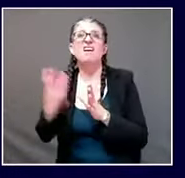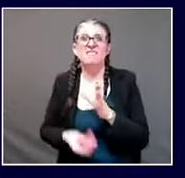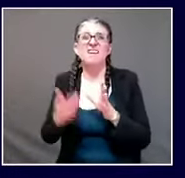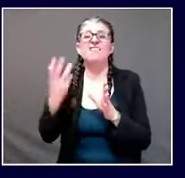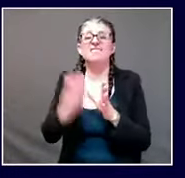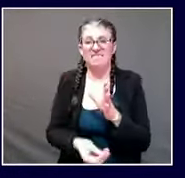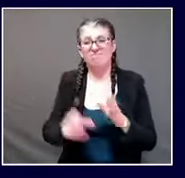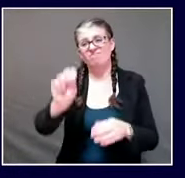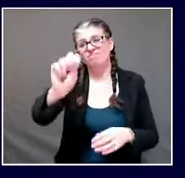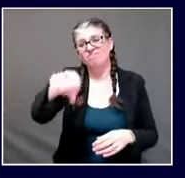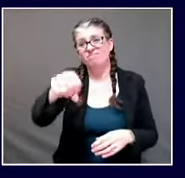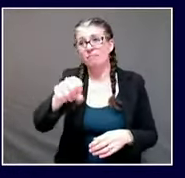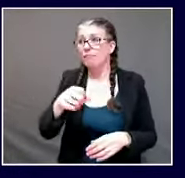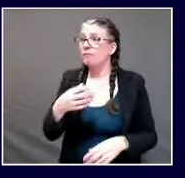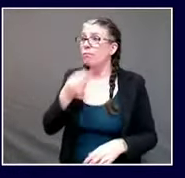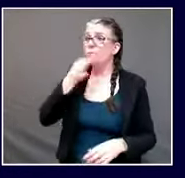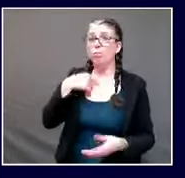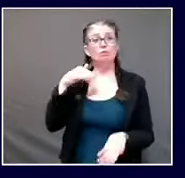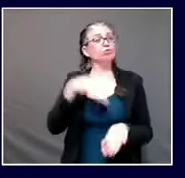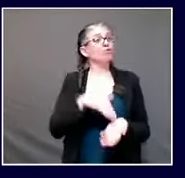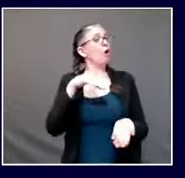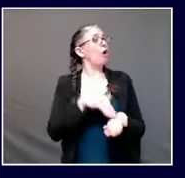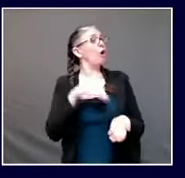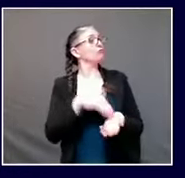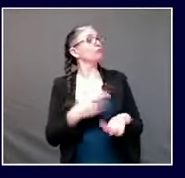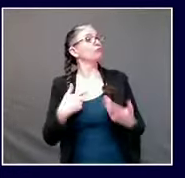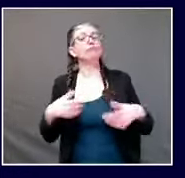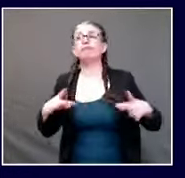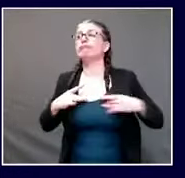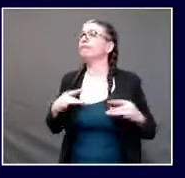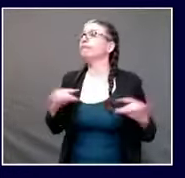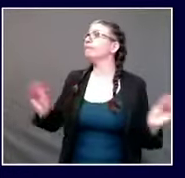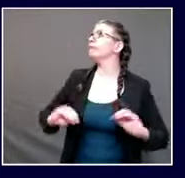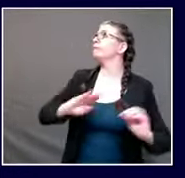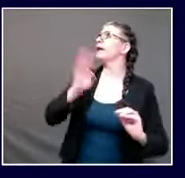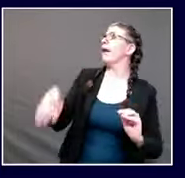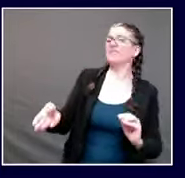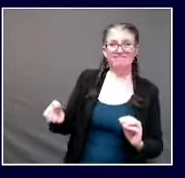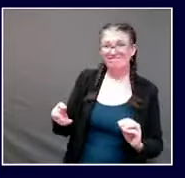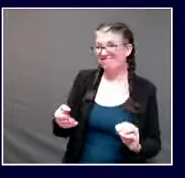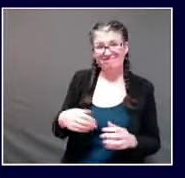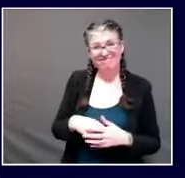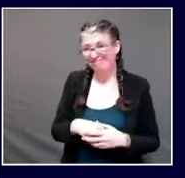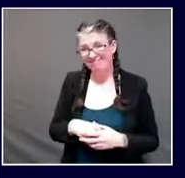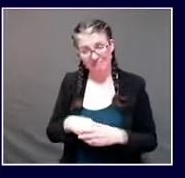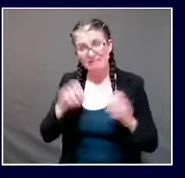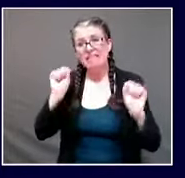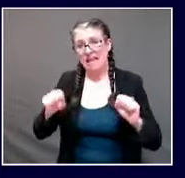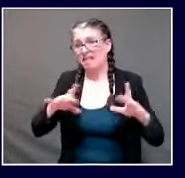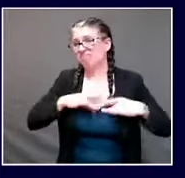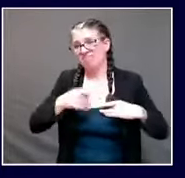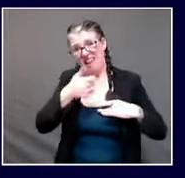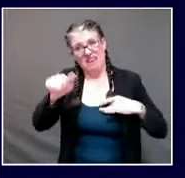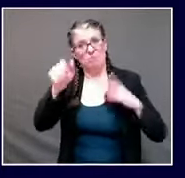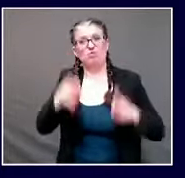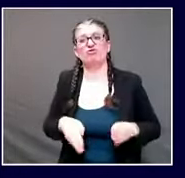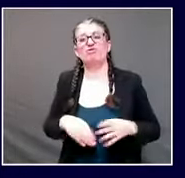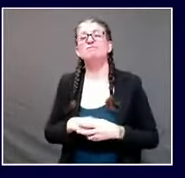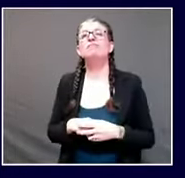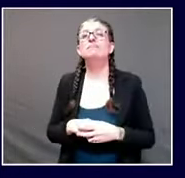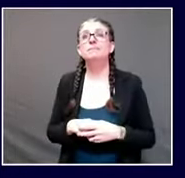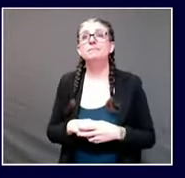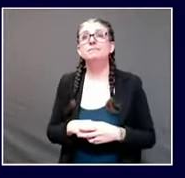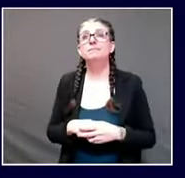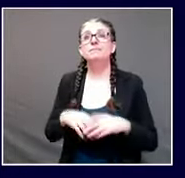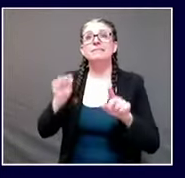uh i'm going to turn things next over to steve batari at wmtw thank you dr char question today is for governor